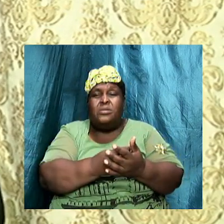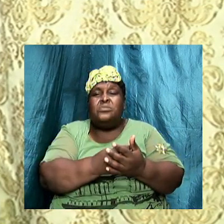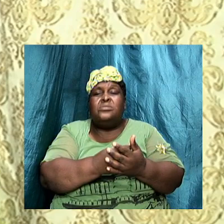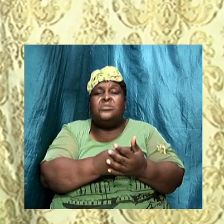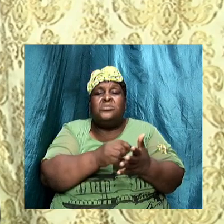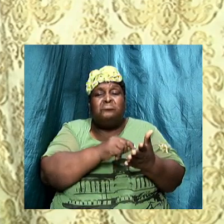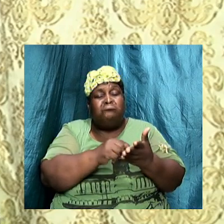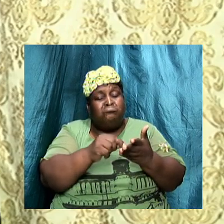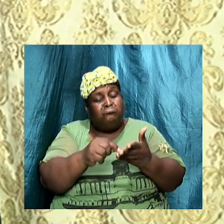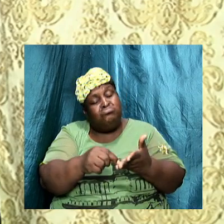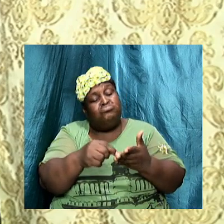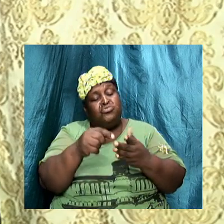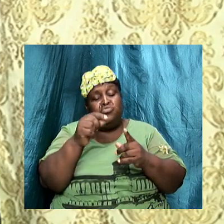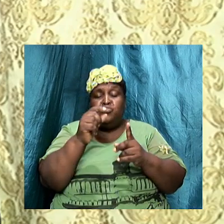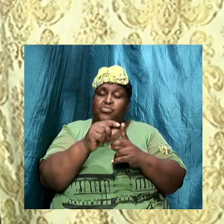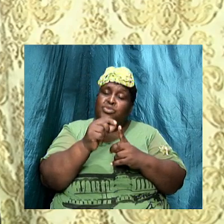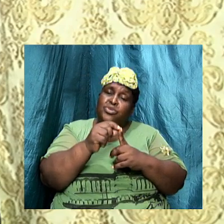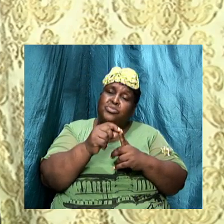to the directives.